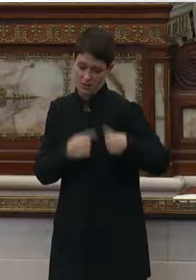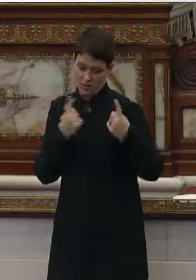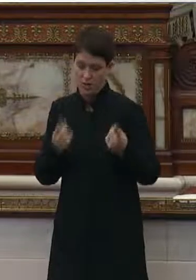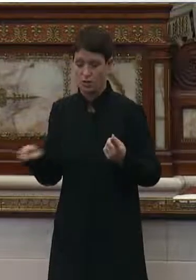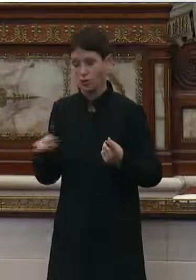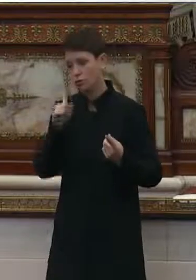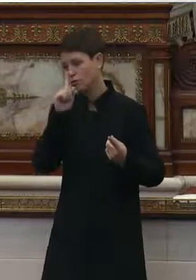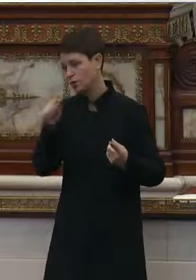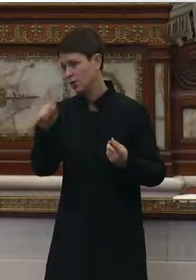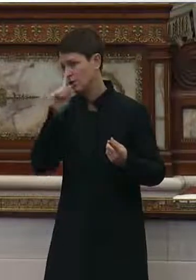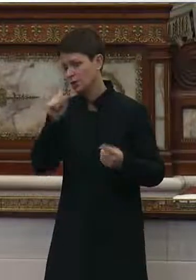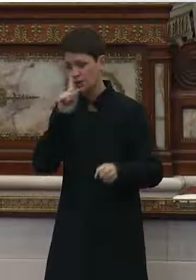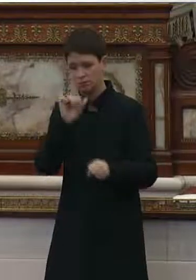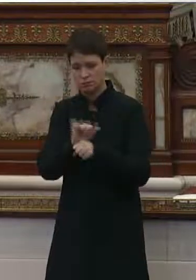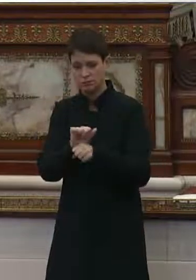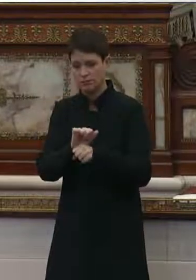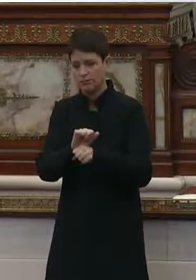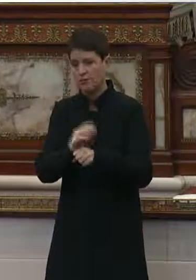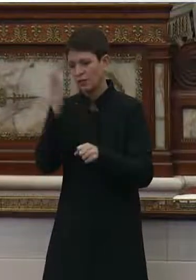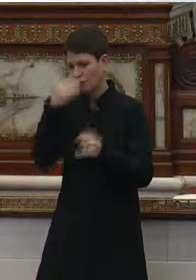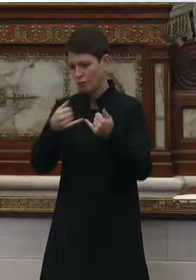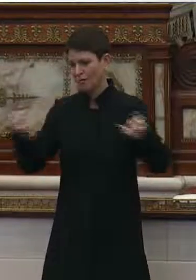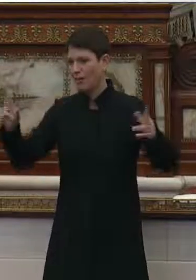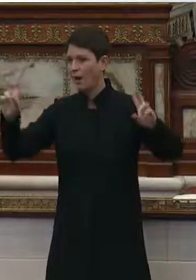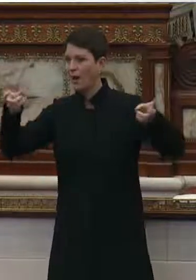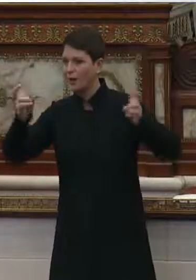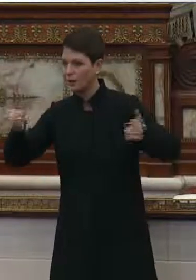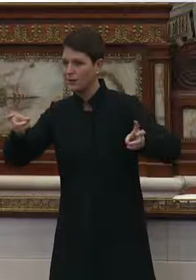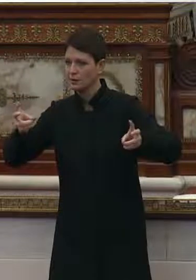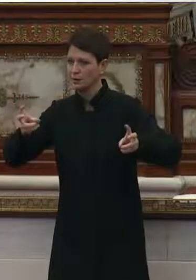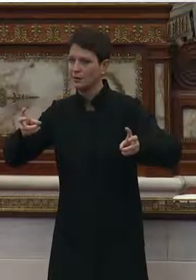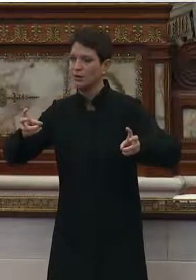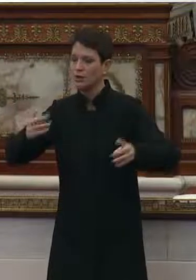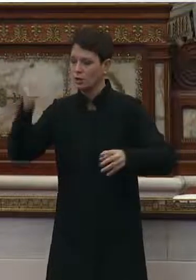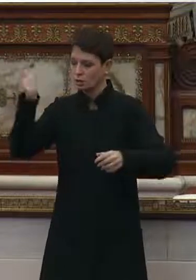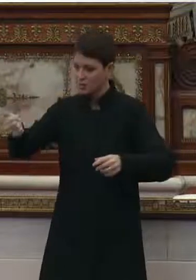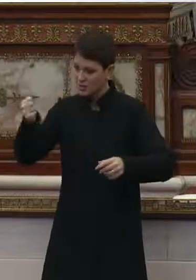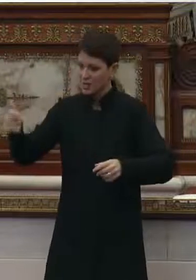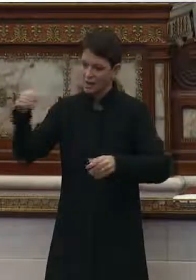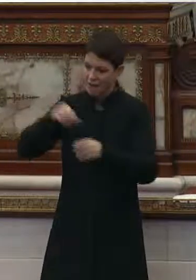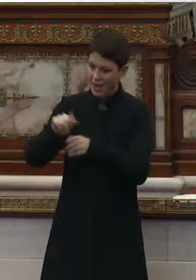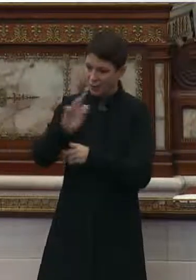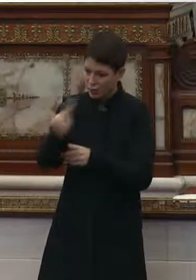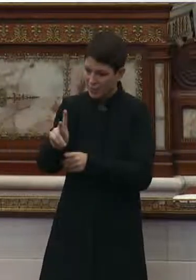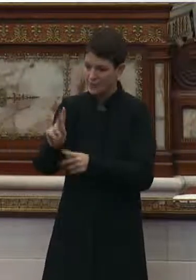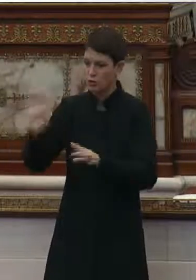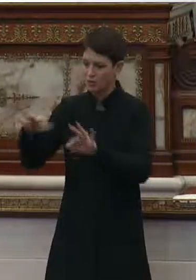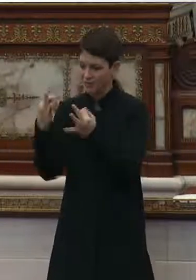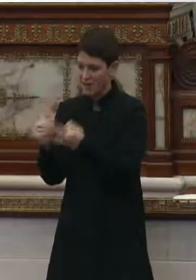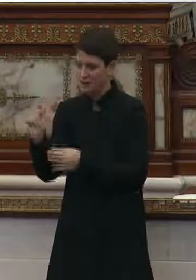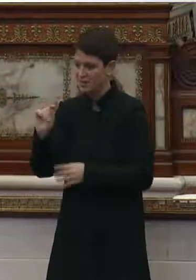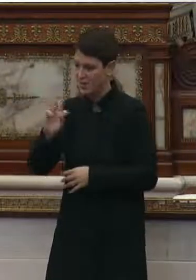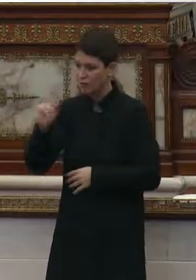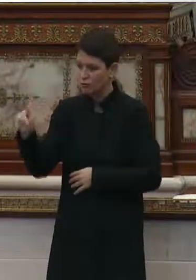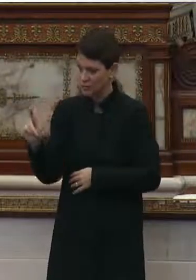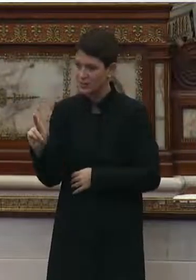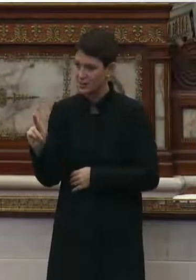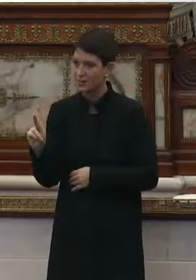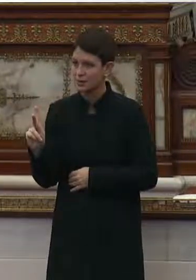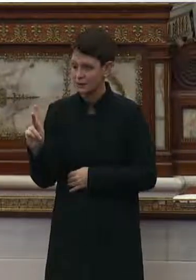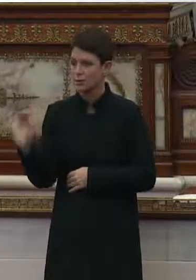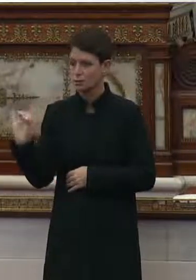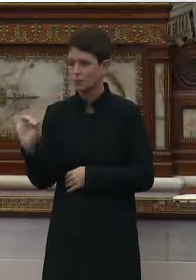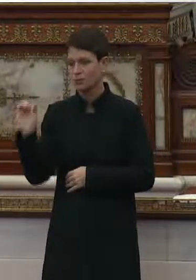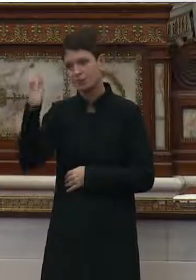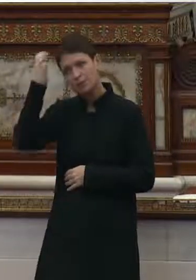are really and truly the front line, putting yourselves and your families in harm's way and risk as